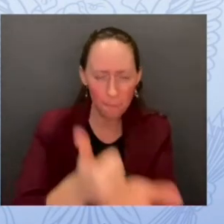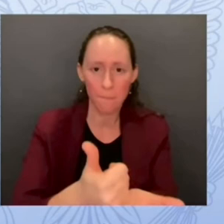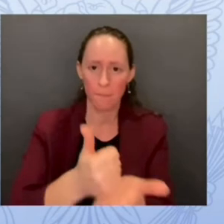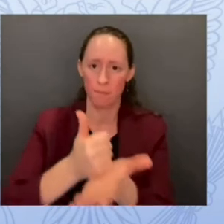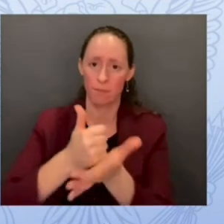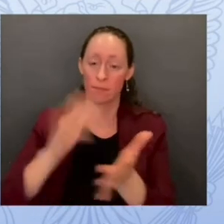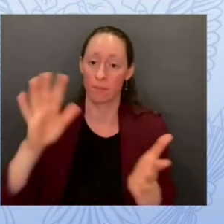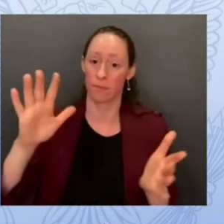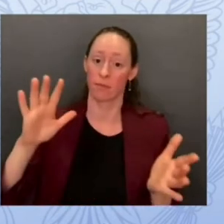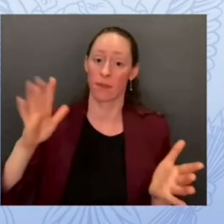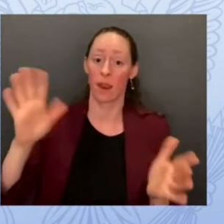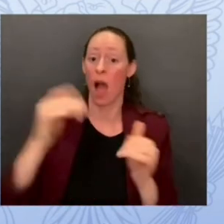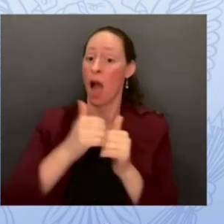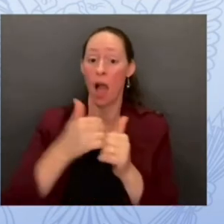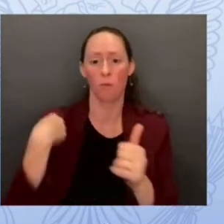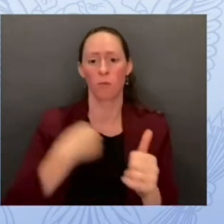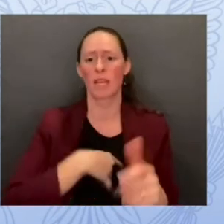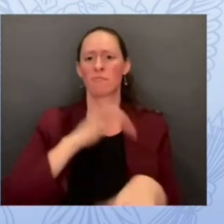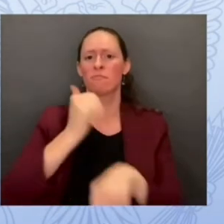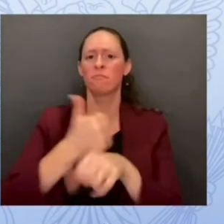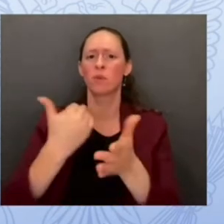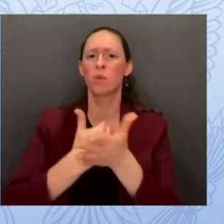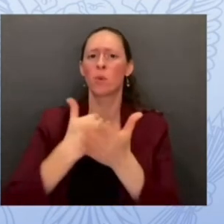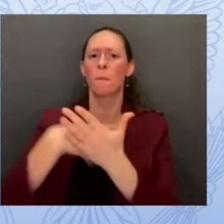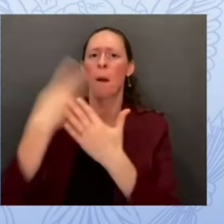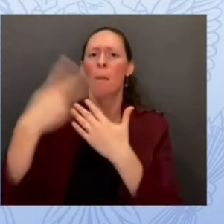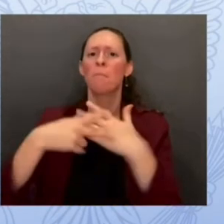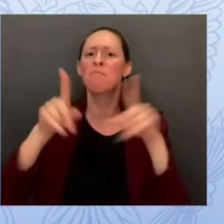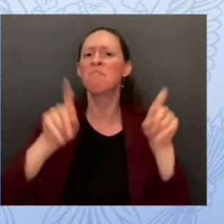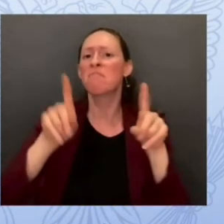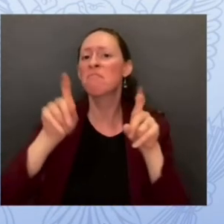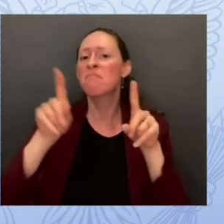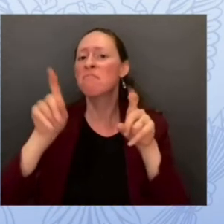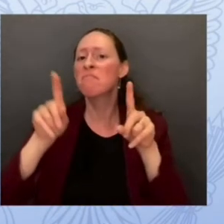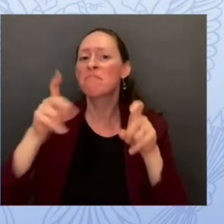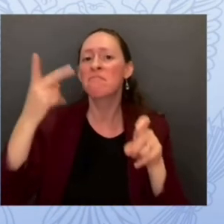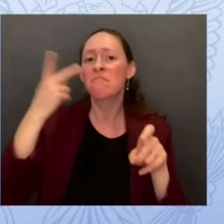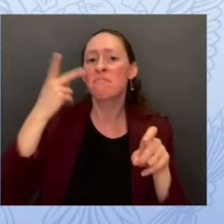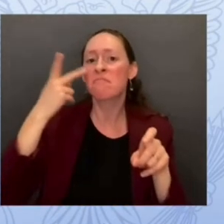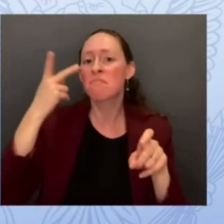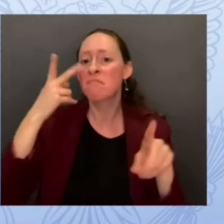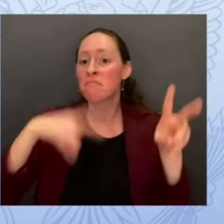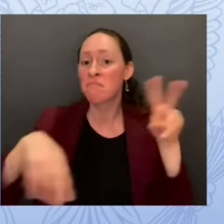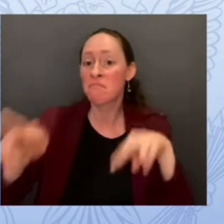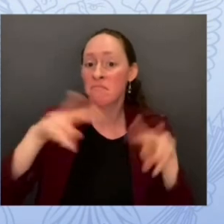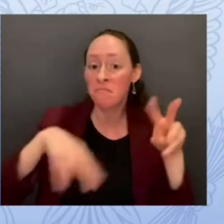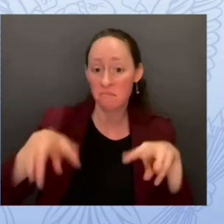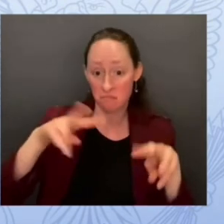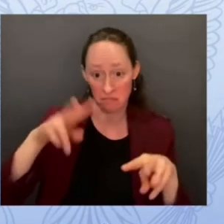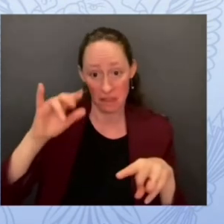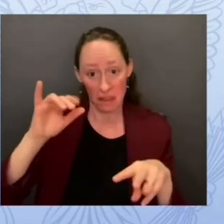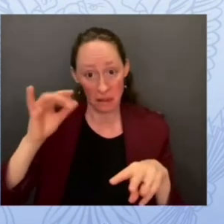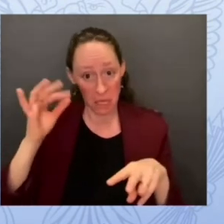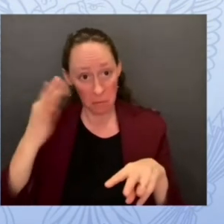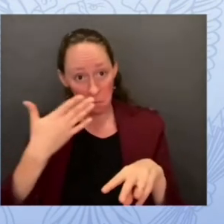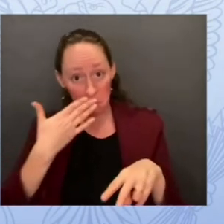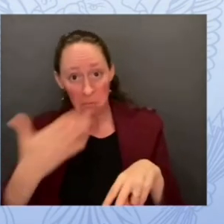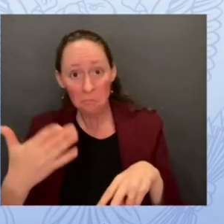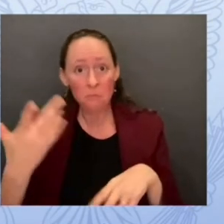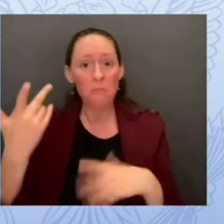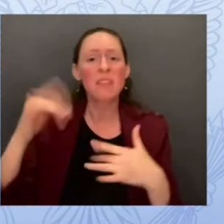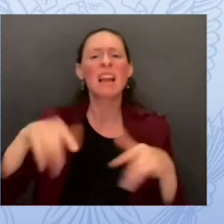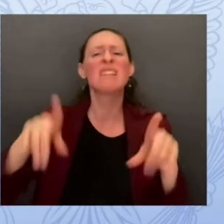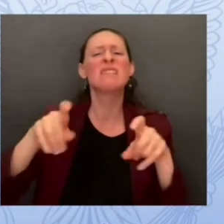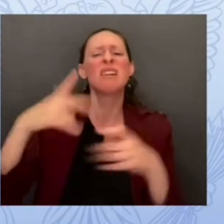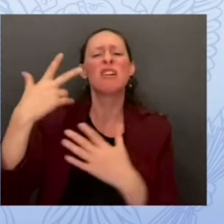security services for k-12 schools and libraries this pilot program would run for three years with a budget of 200 million dollars this pilot program